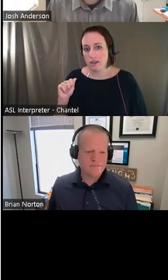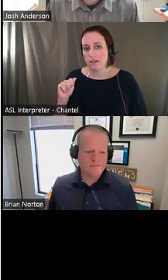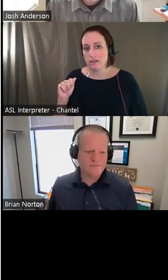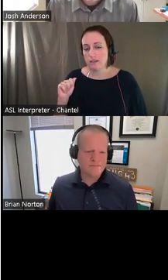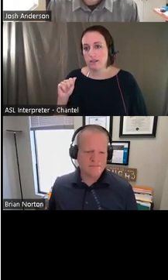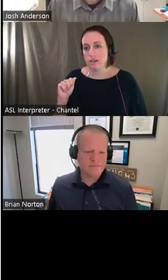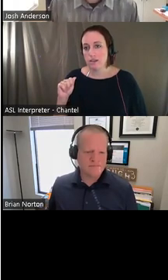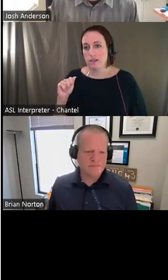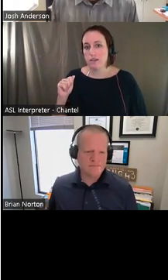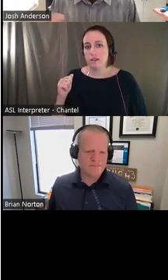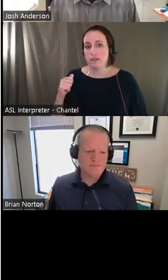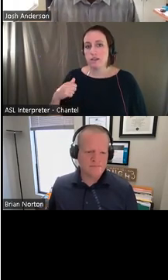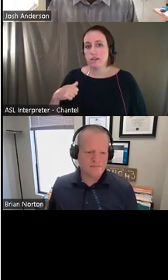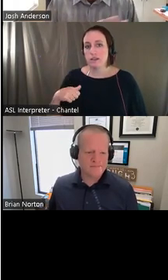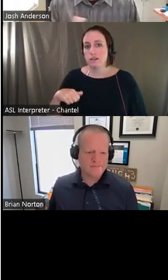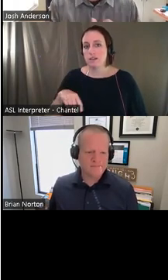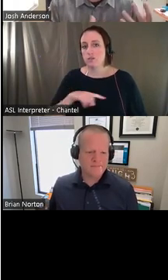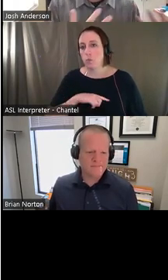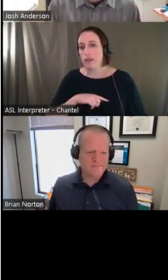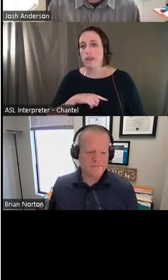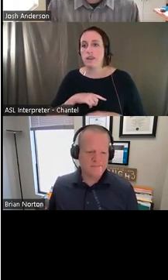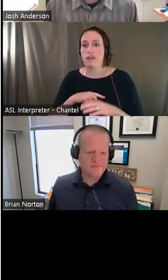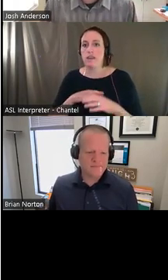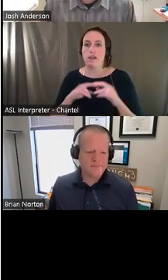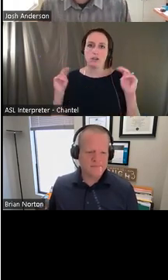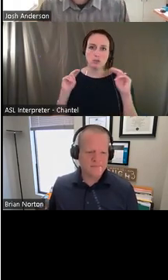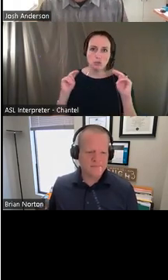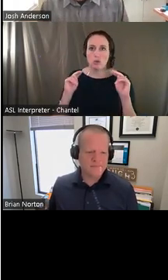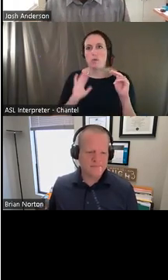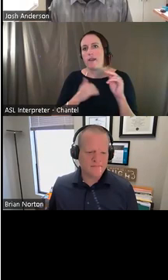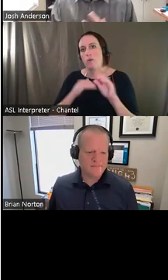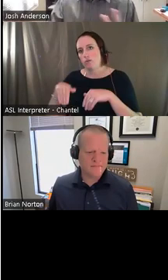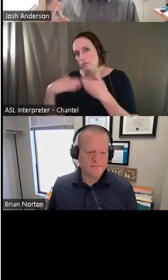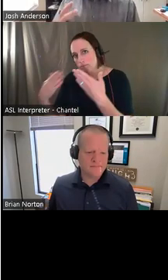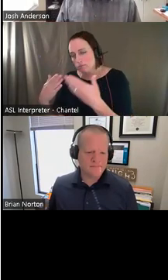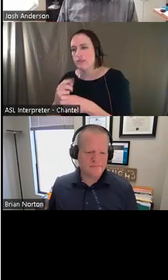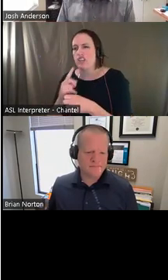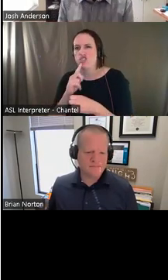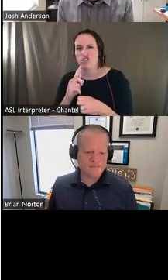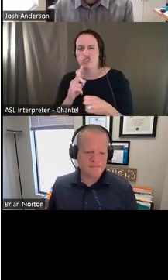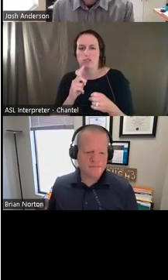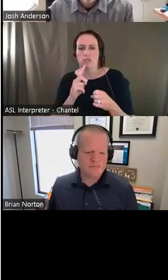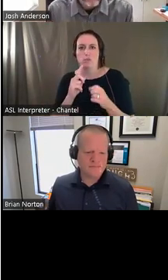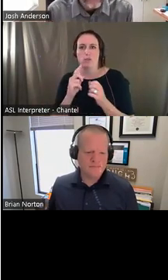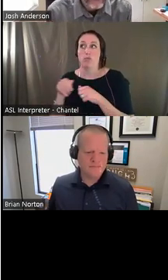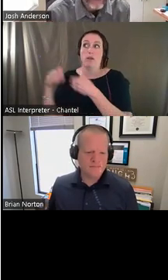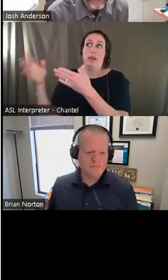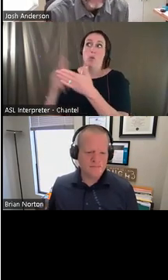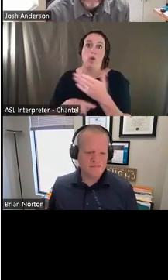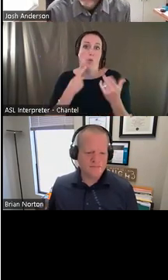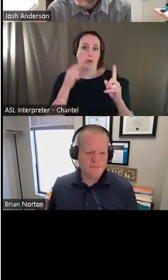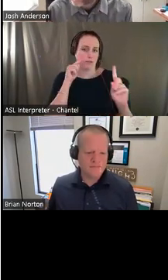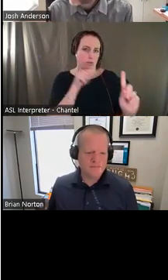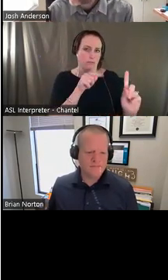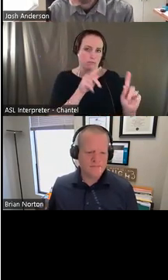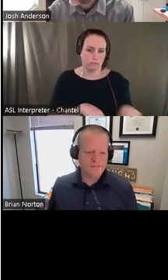on our recommendations and make sure we're getting what's right for the person. And then kind of what makes a good, uh, recommendation again,